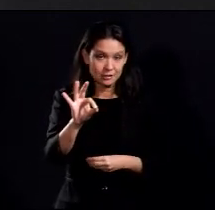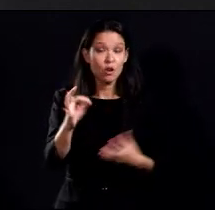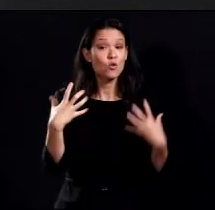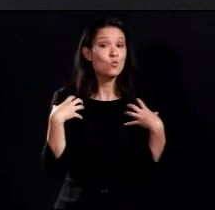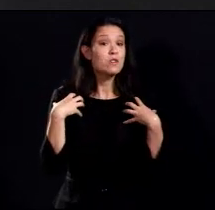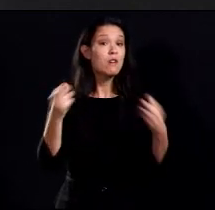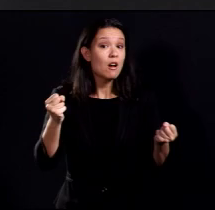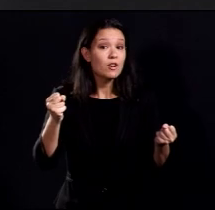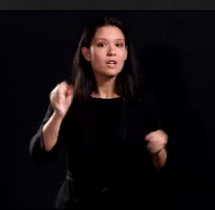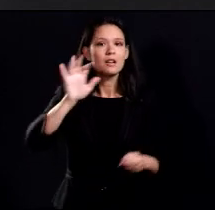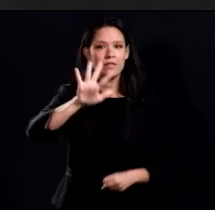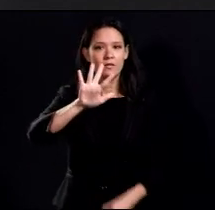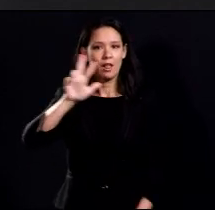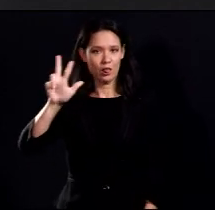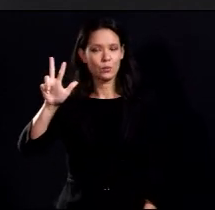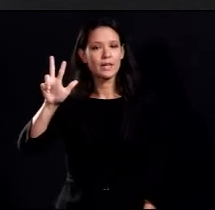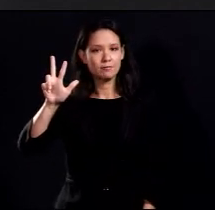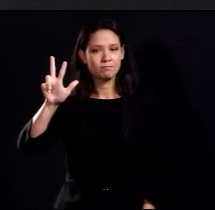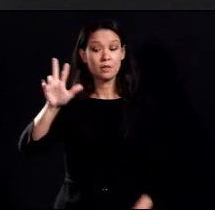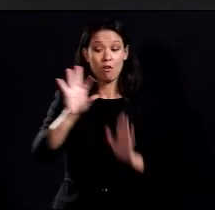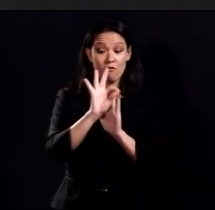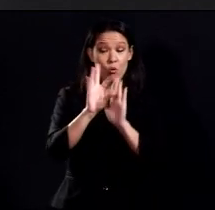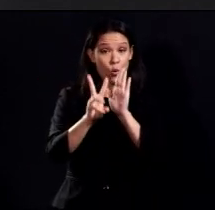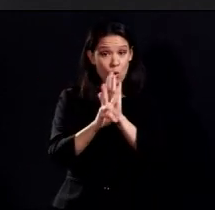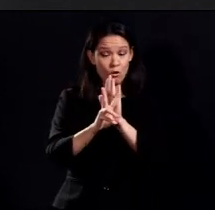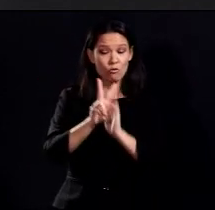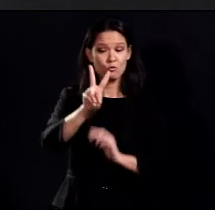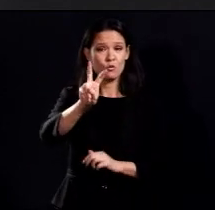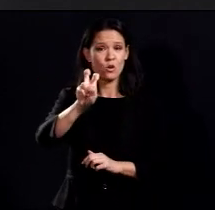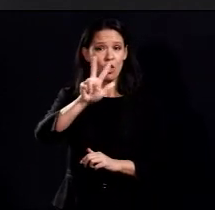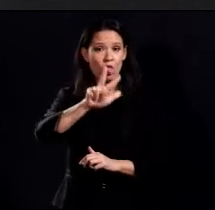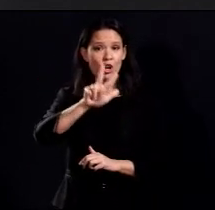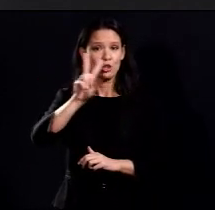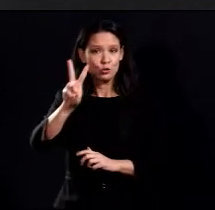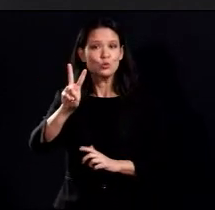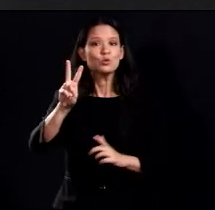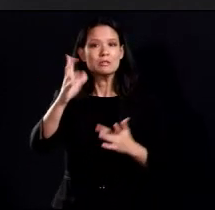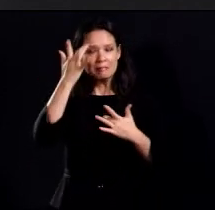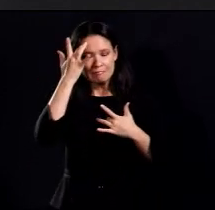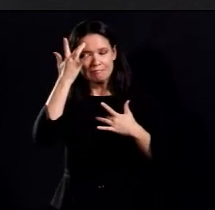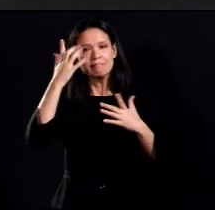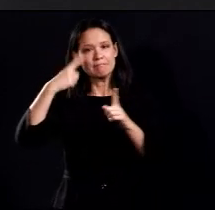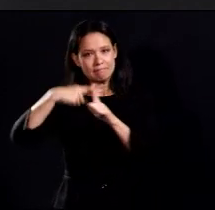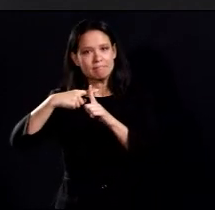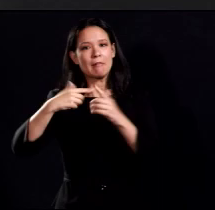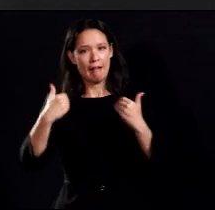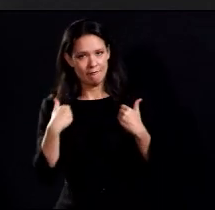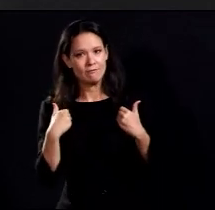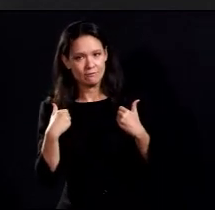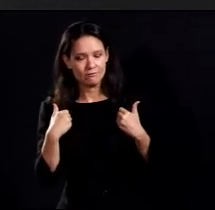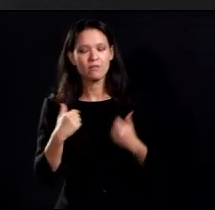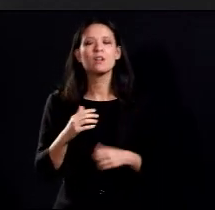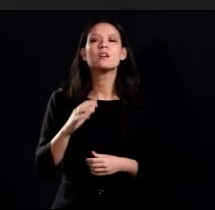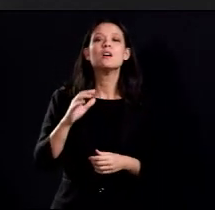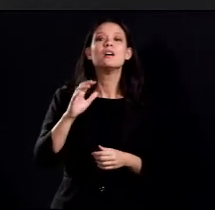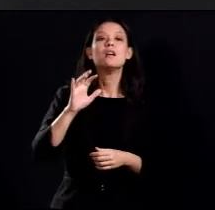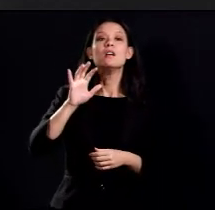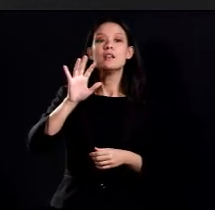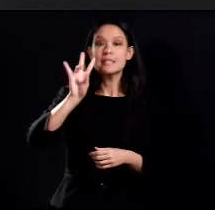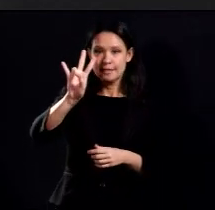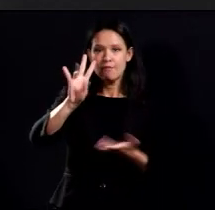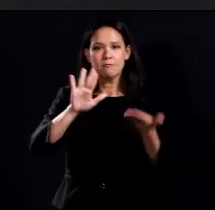And Fort Worth has 232 cases, 7 fatalities and 17 recovered.